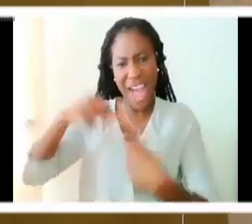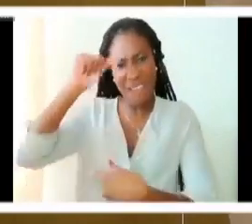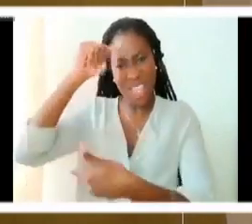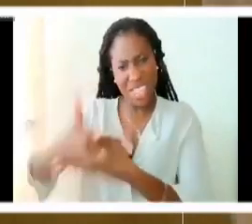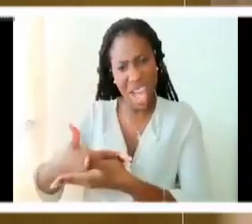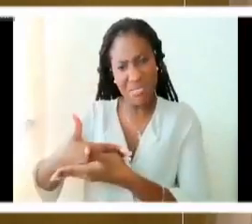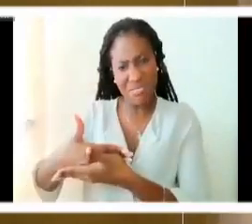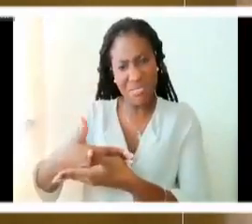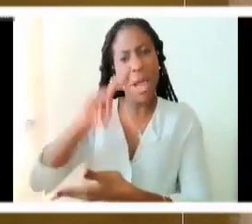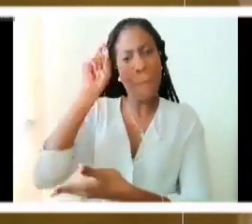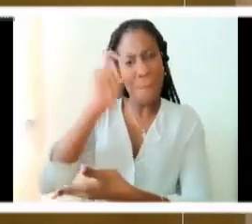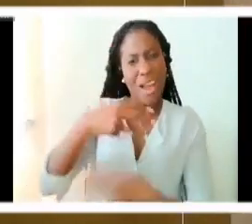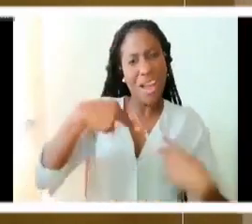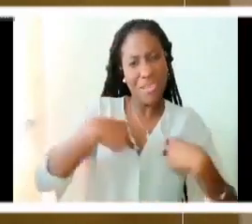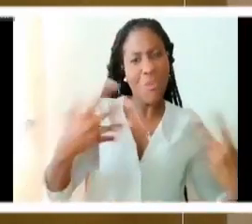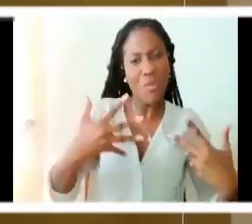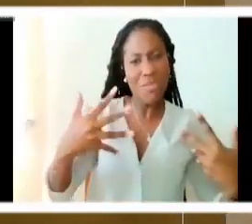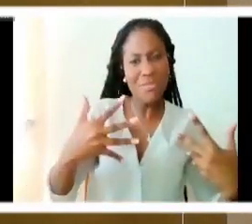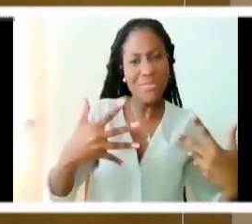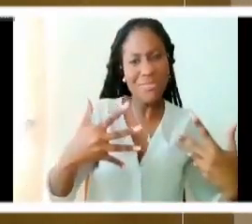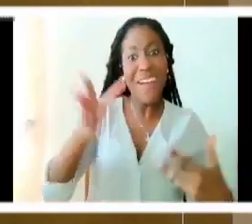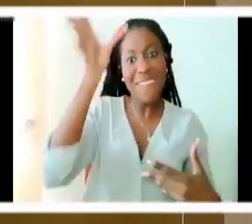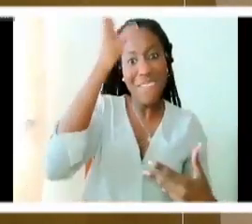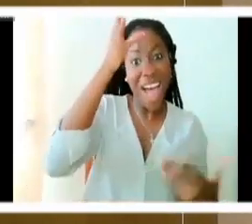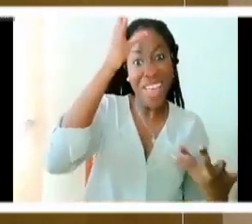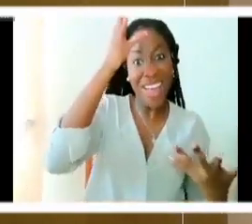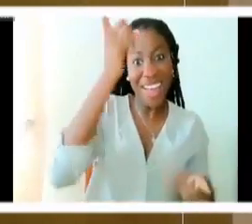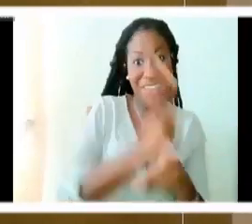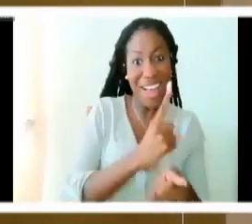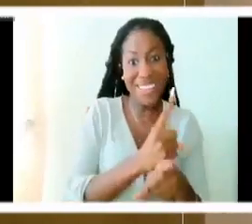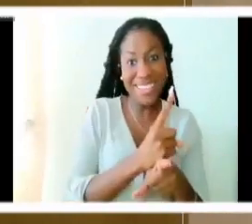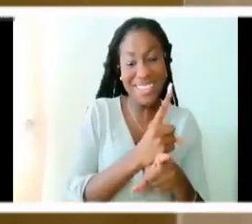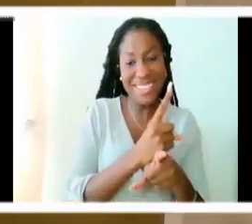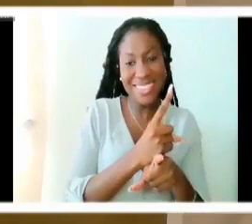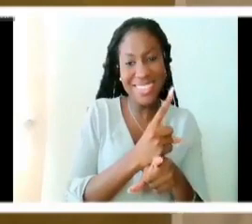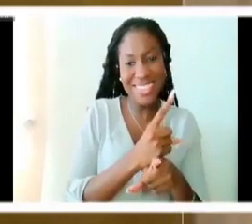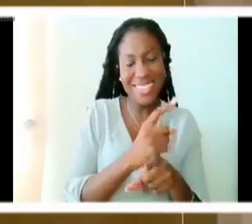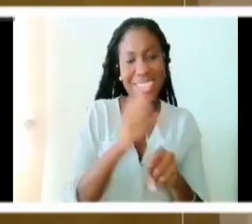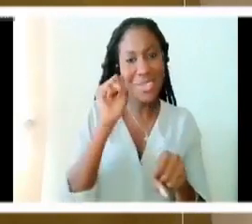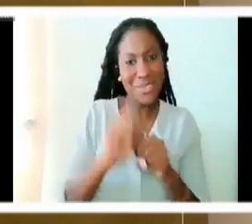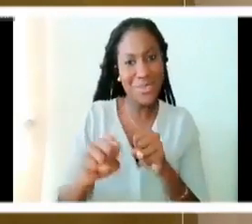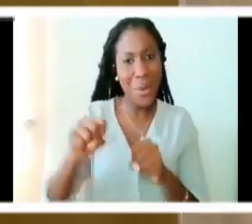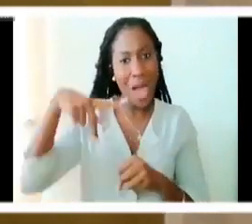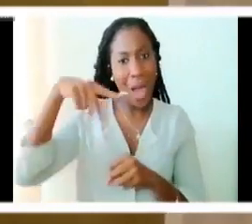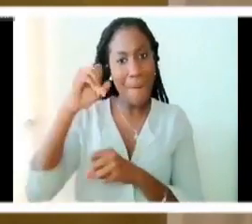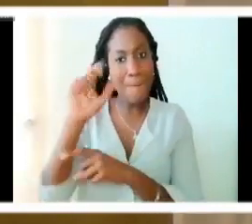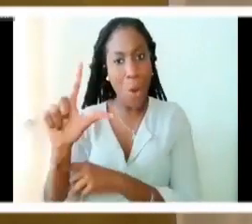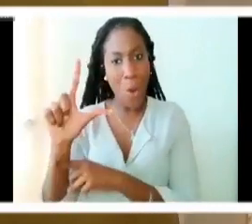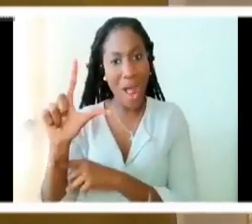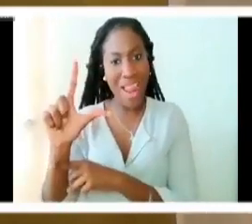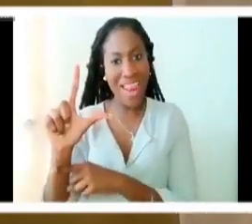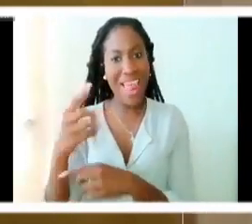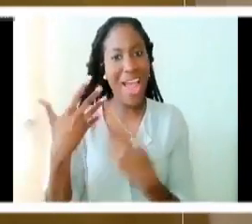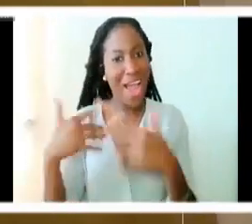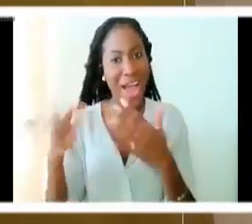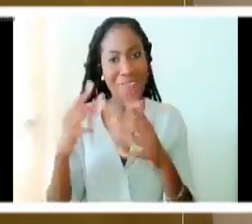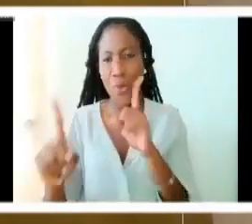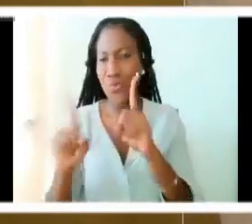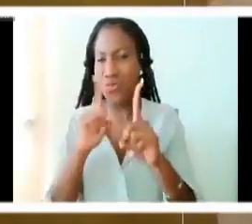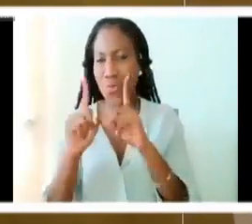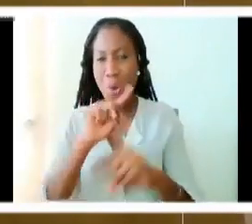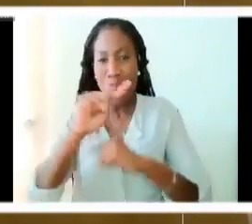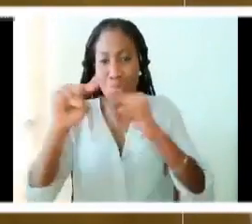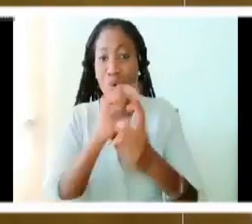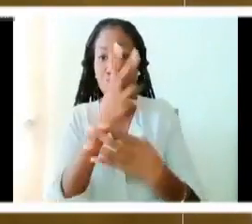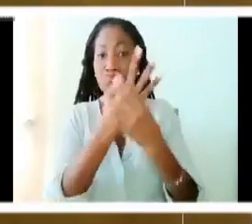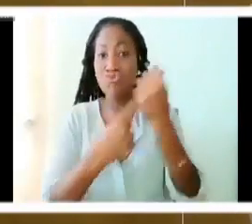Son without having a Father. So Paul is already speaking in a Trinitarian language. Everyone